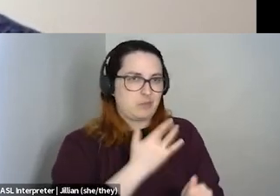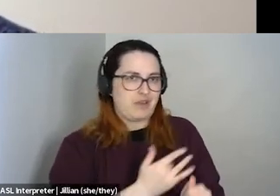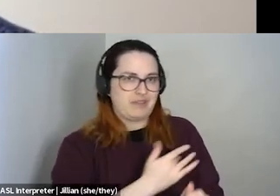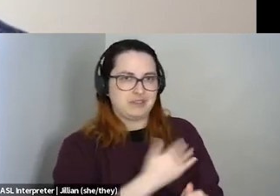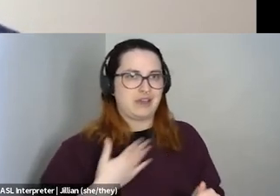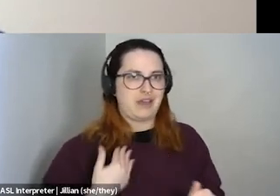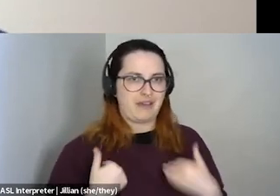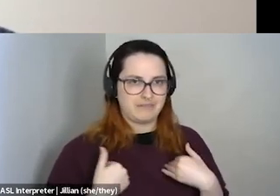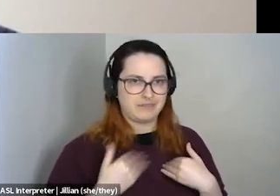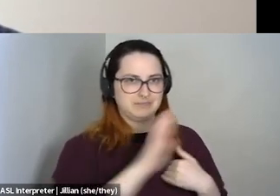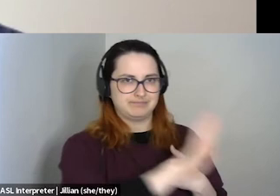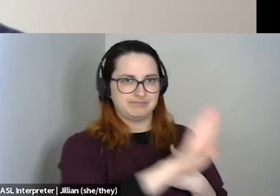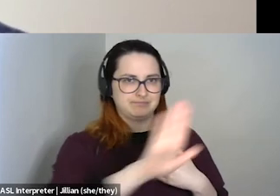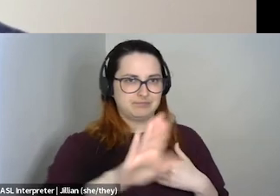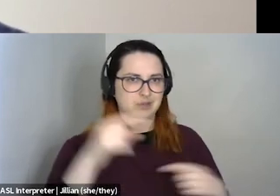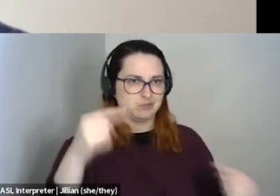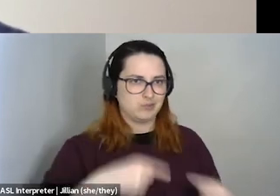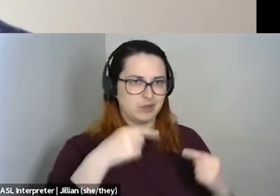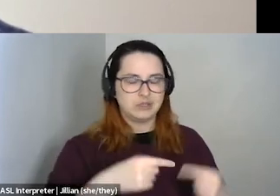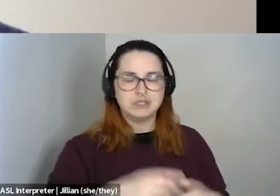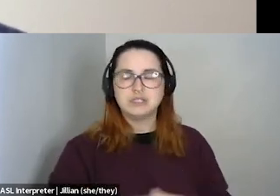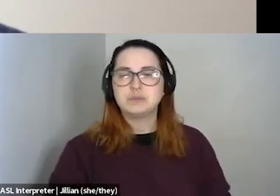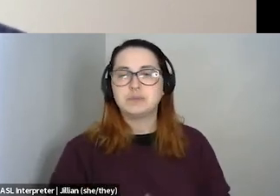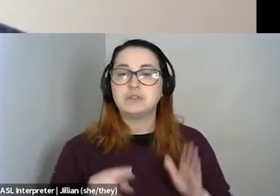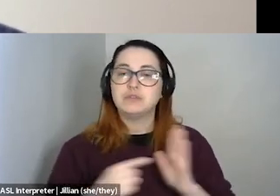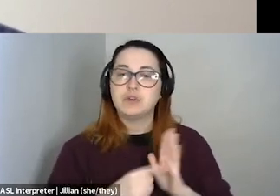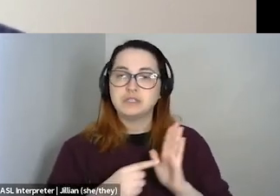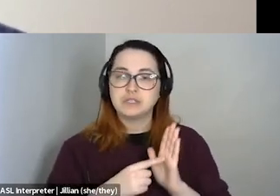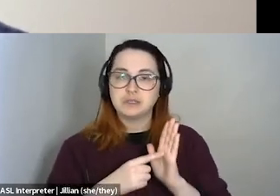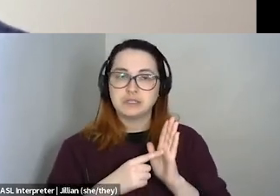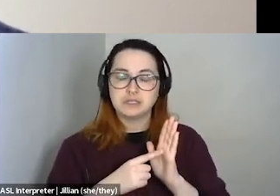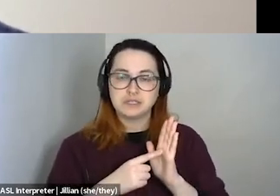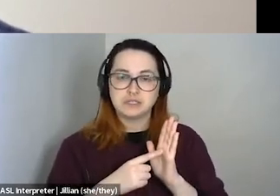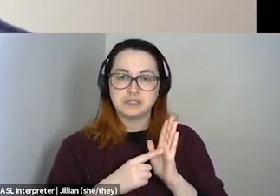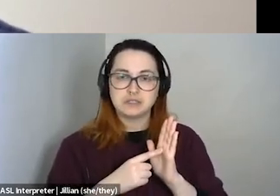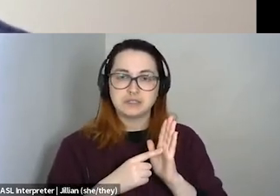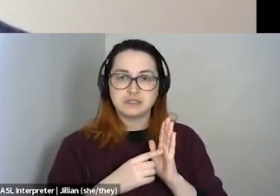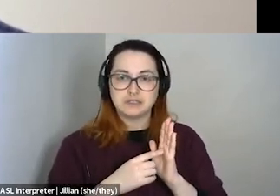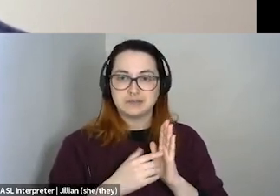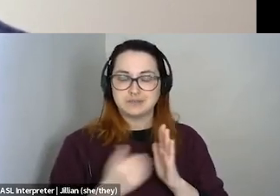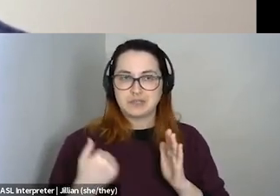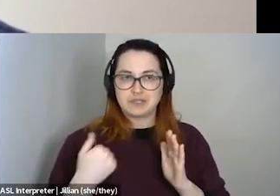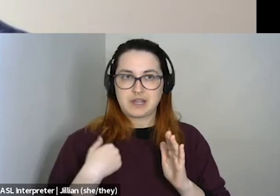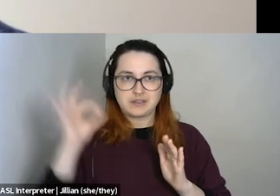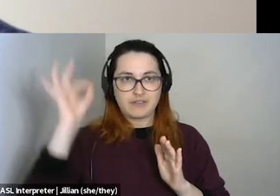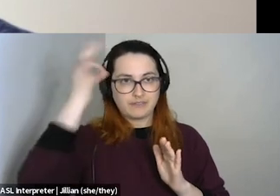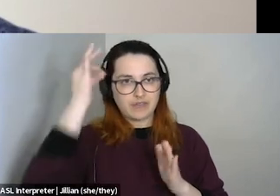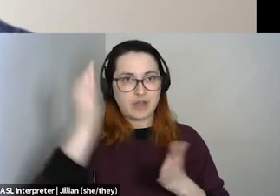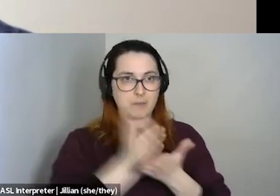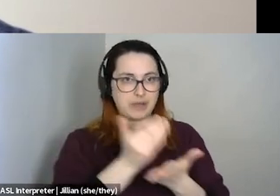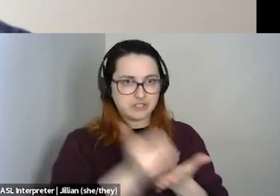around this topic, I think. But, um, for example, so in the last federal budget, there was a promise of, you know,